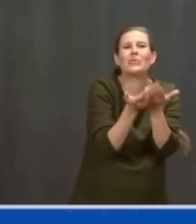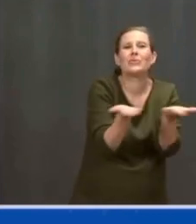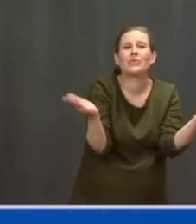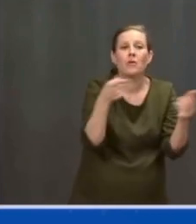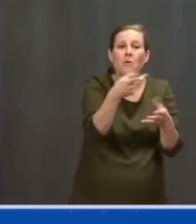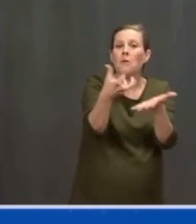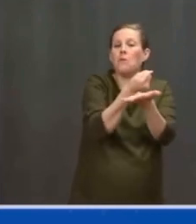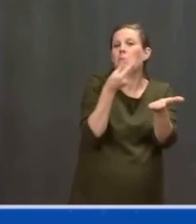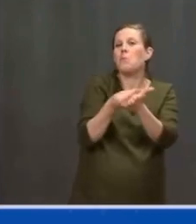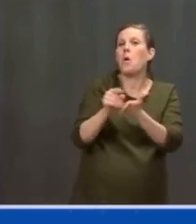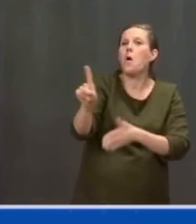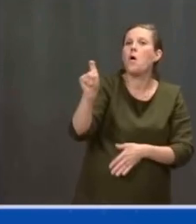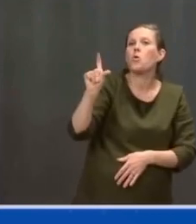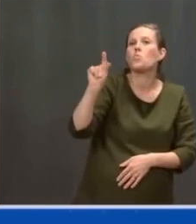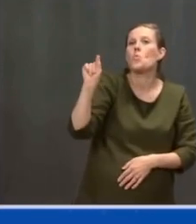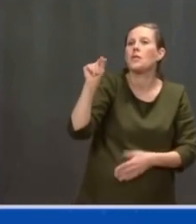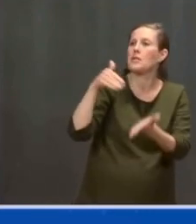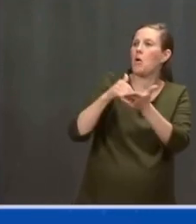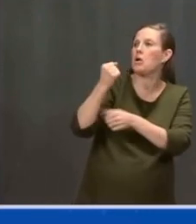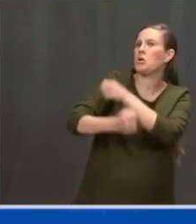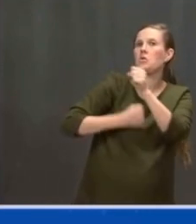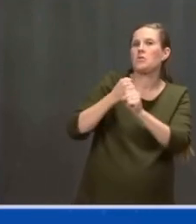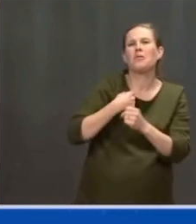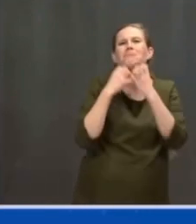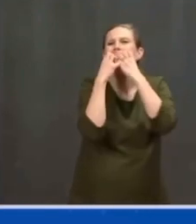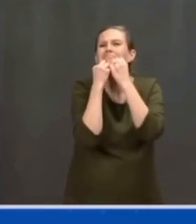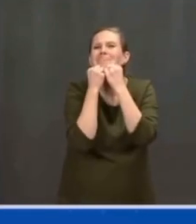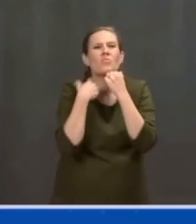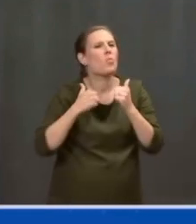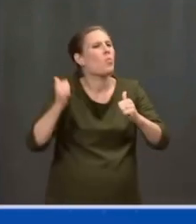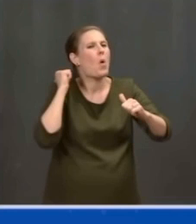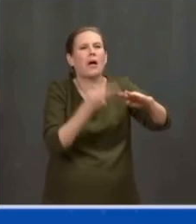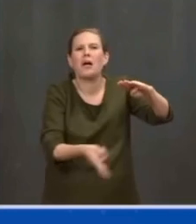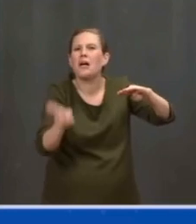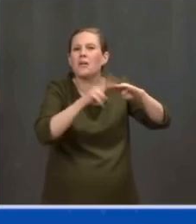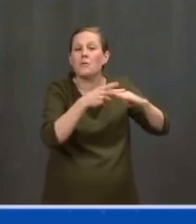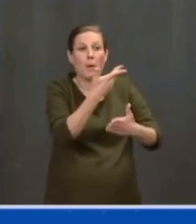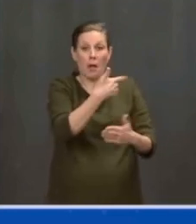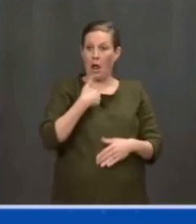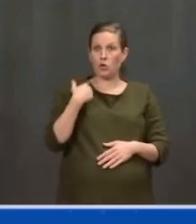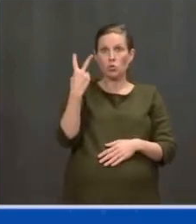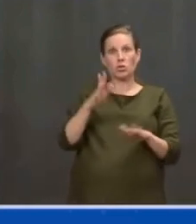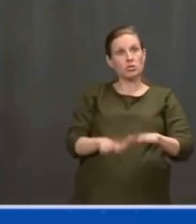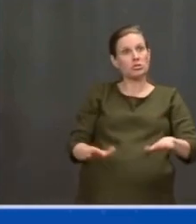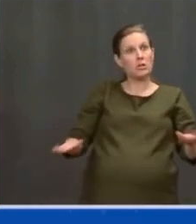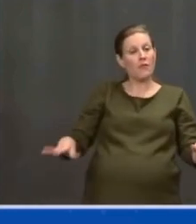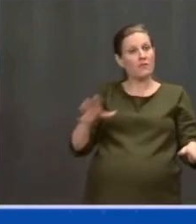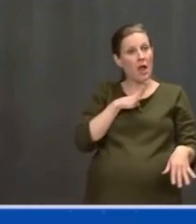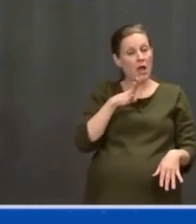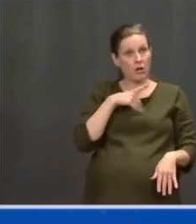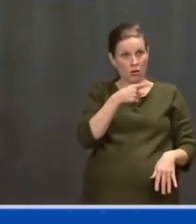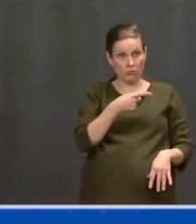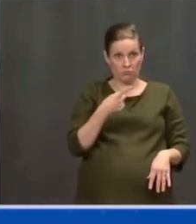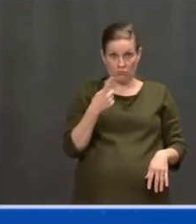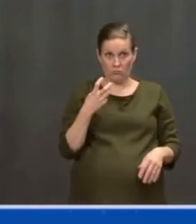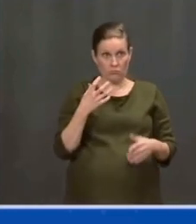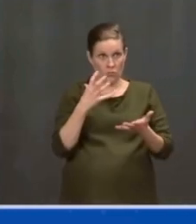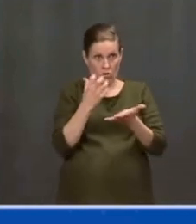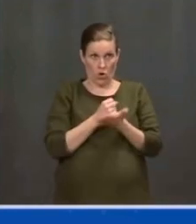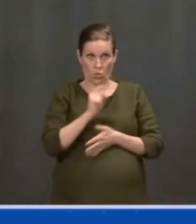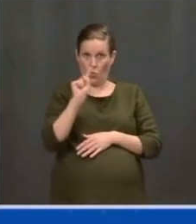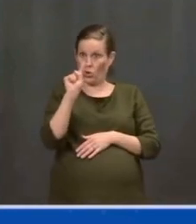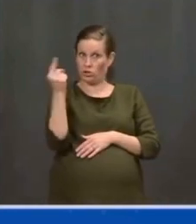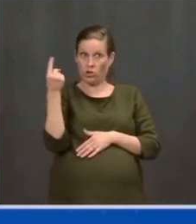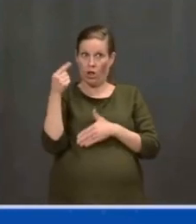pays 22 cents for each additional dollar they earn in federal income tax. But a multinational